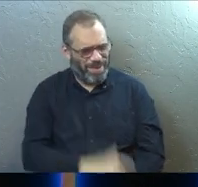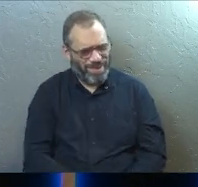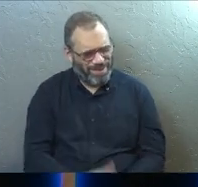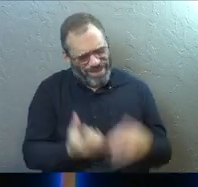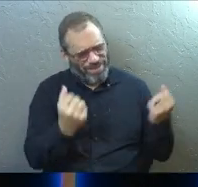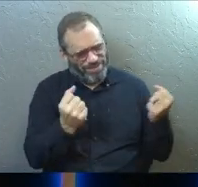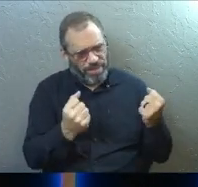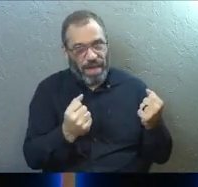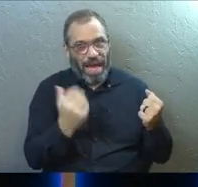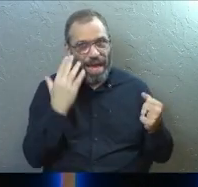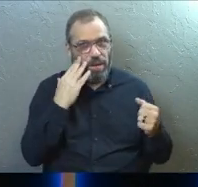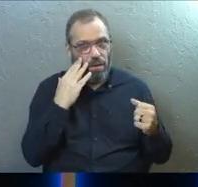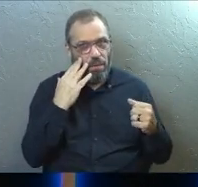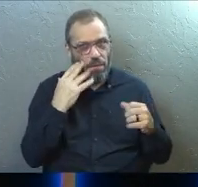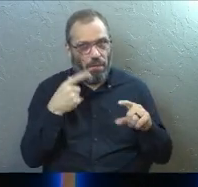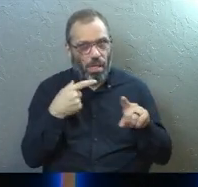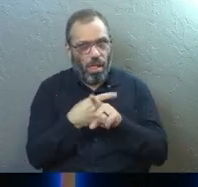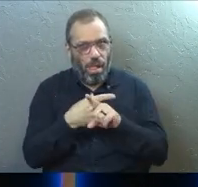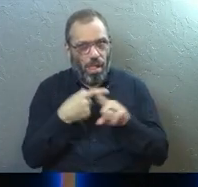I know that's confrontational.